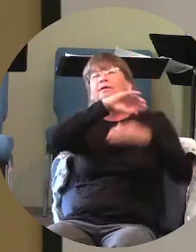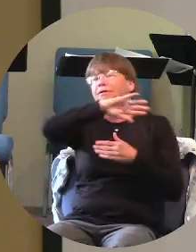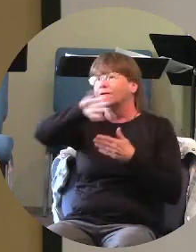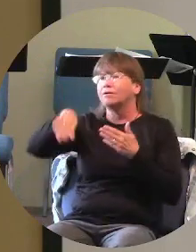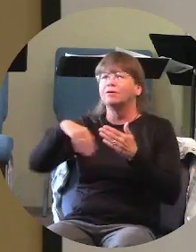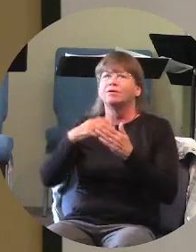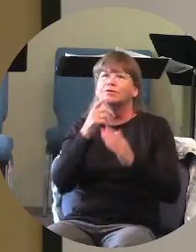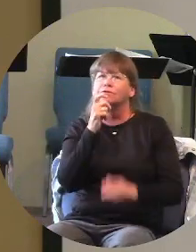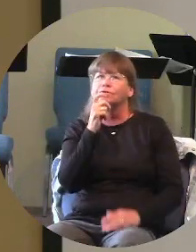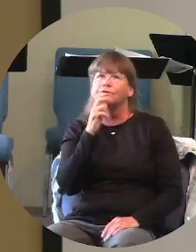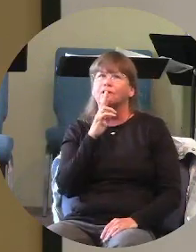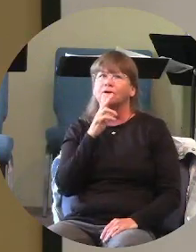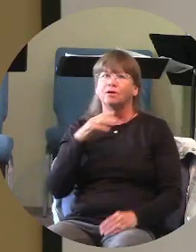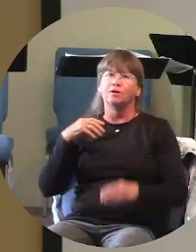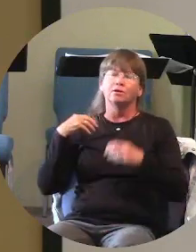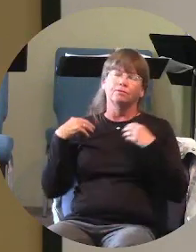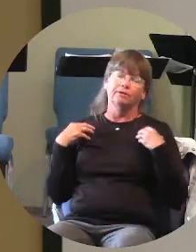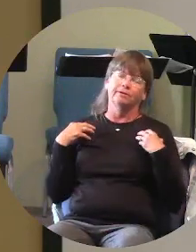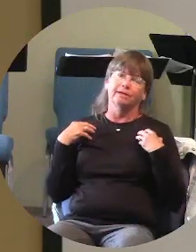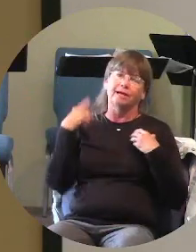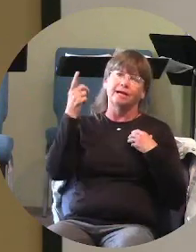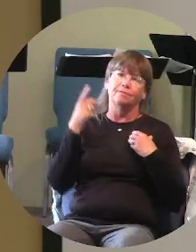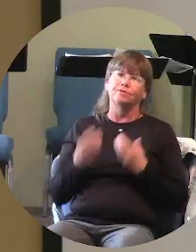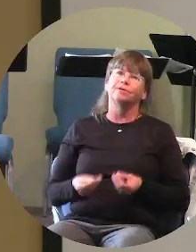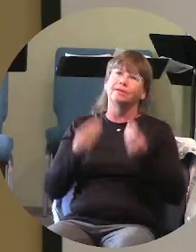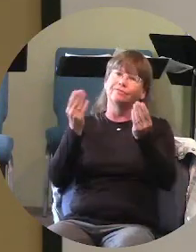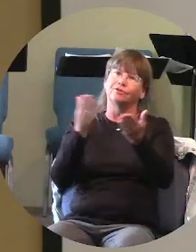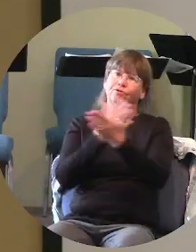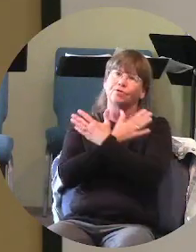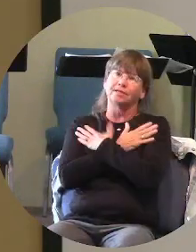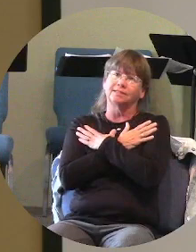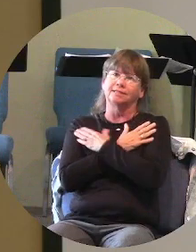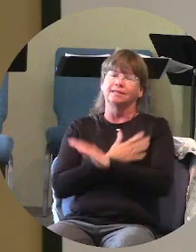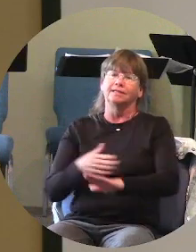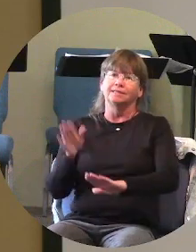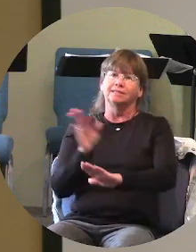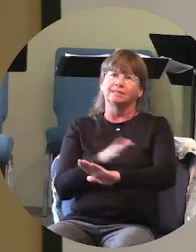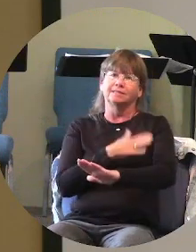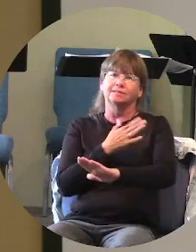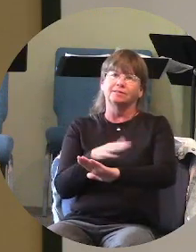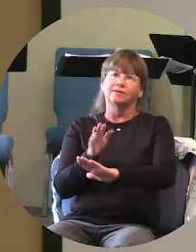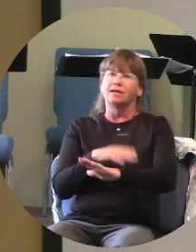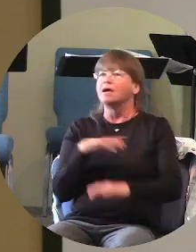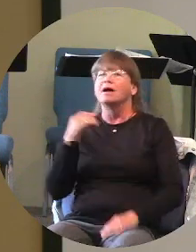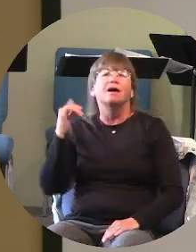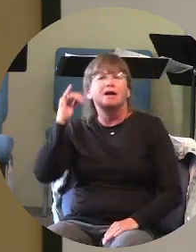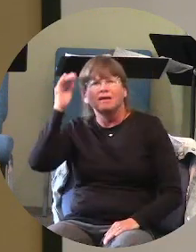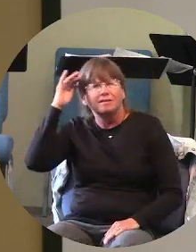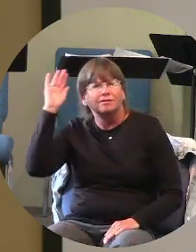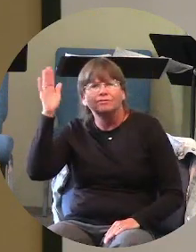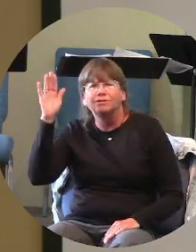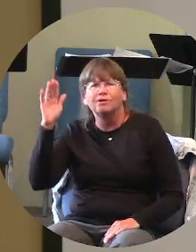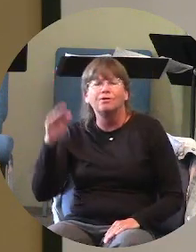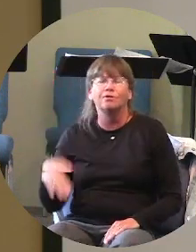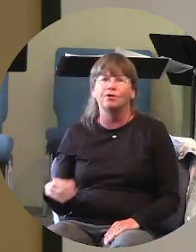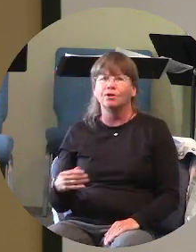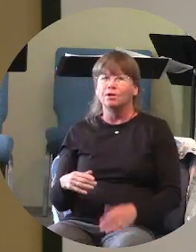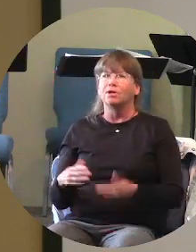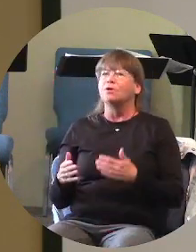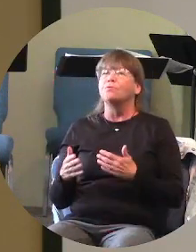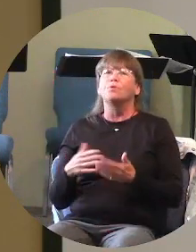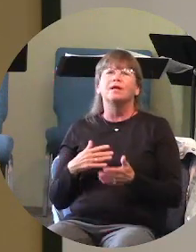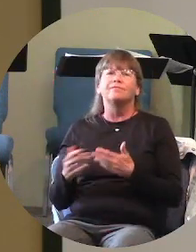rest so let's sing this song i don't know what god's asking you to do personally this morning but if he's